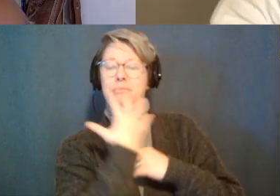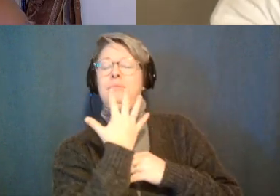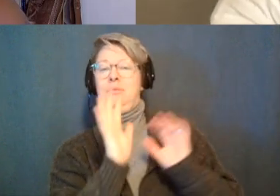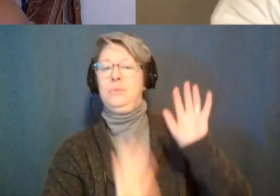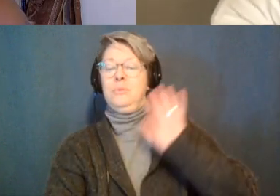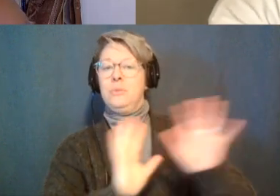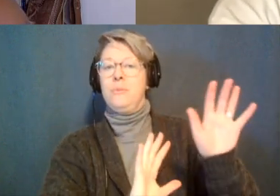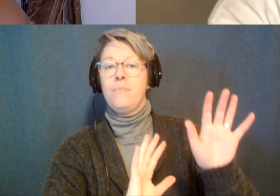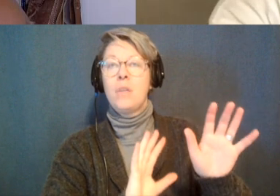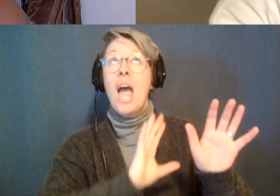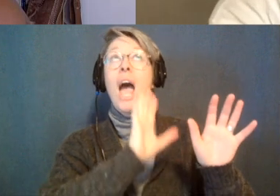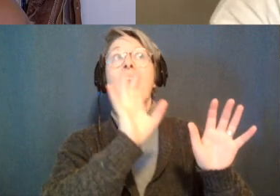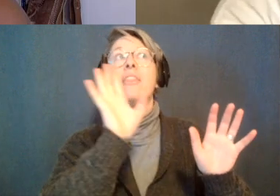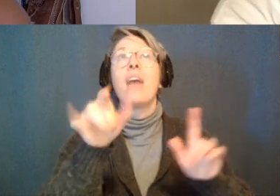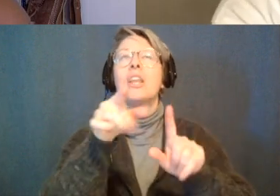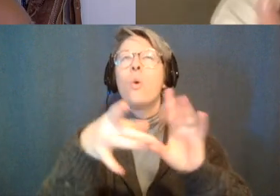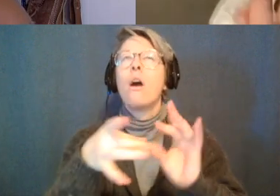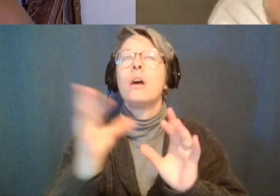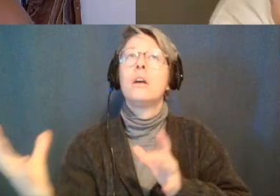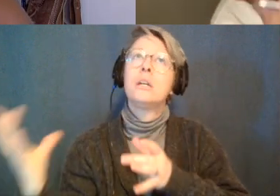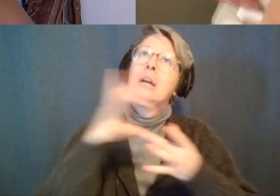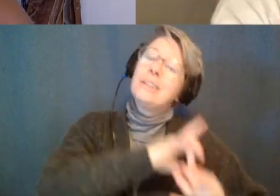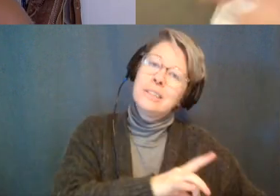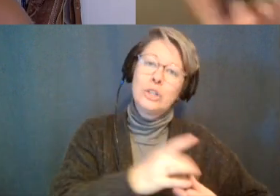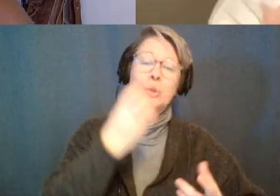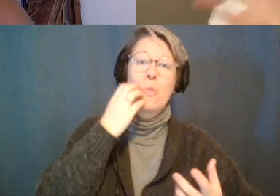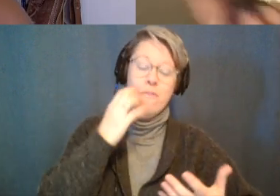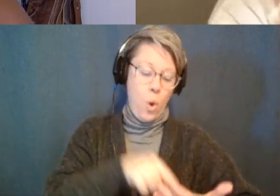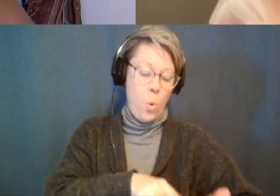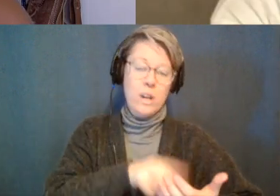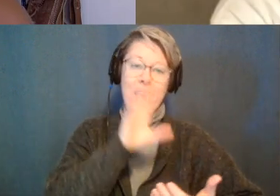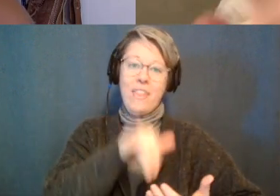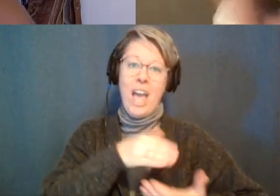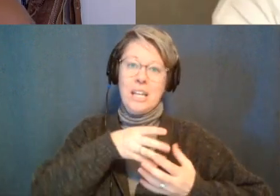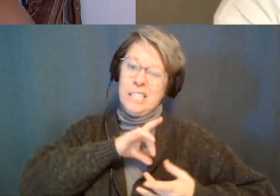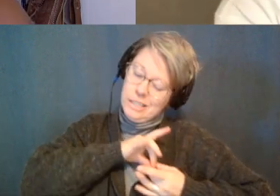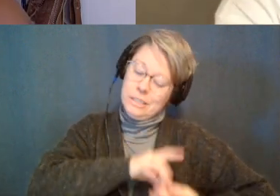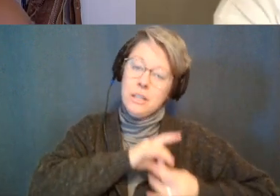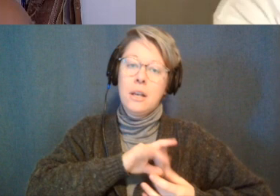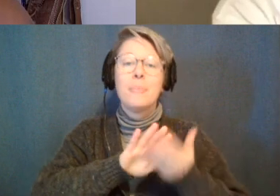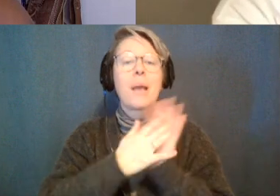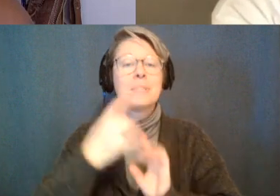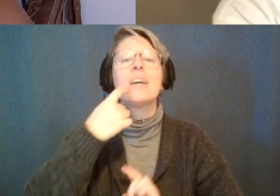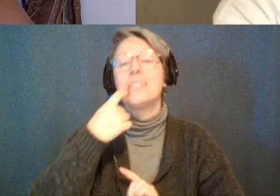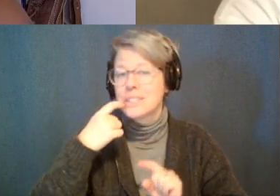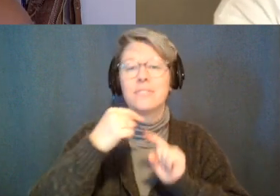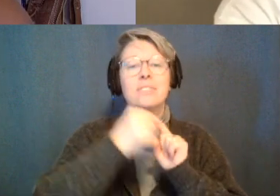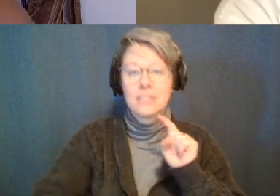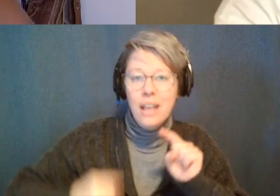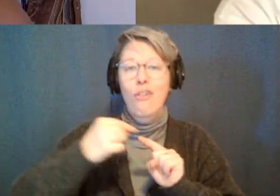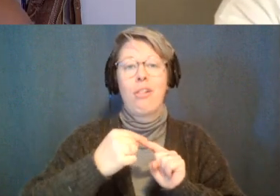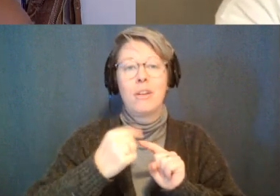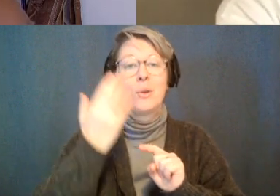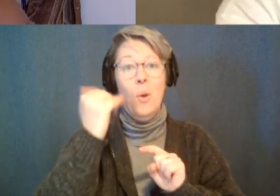and being a part of their body now it's like we've created this addictive cycle where they're going to this phone to get their dopamine